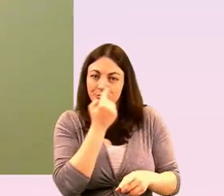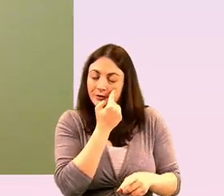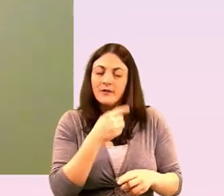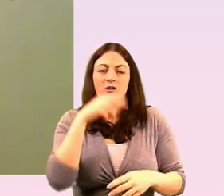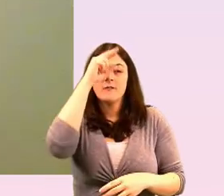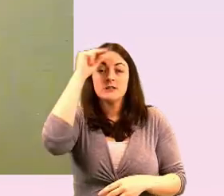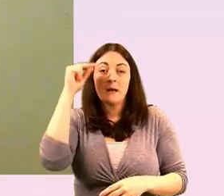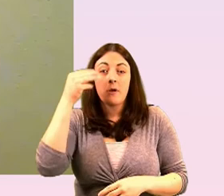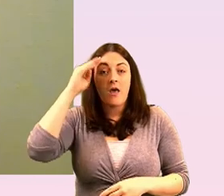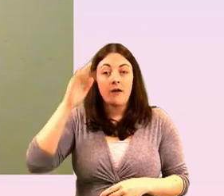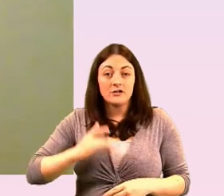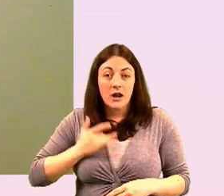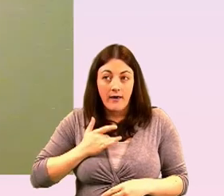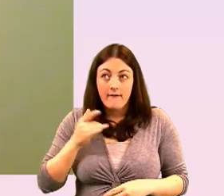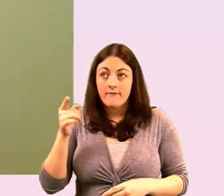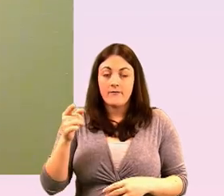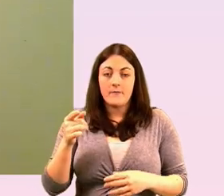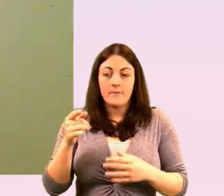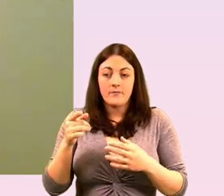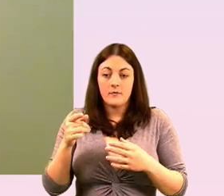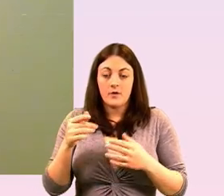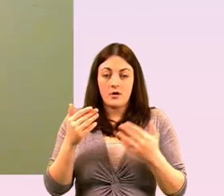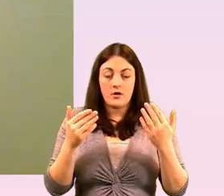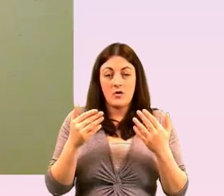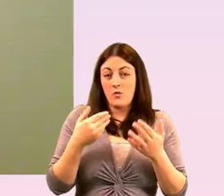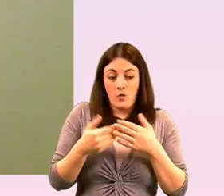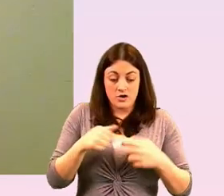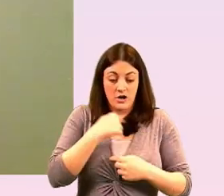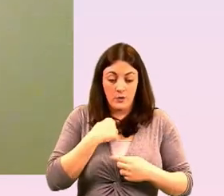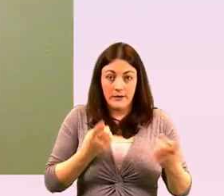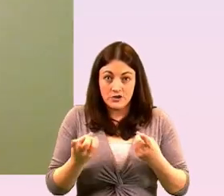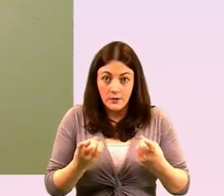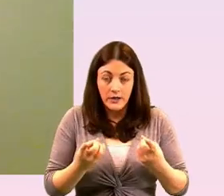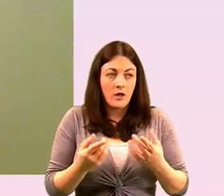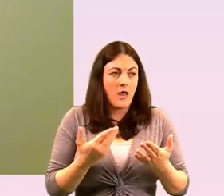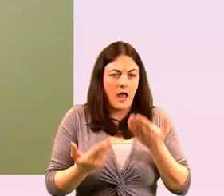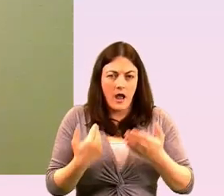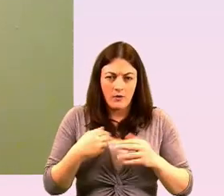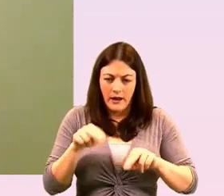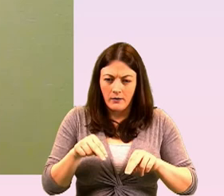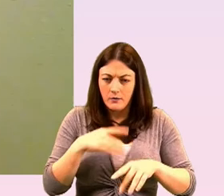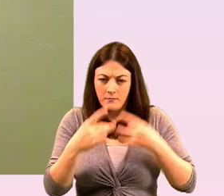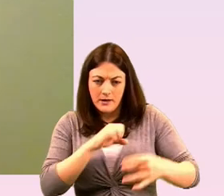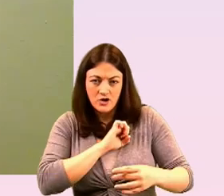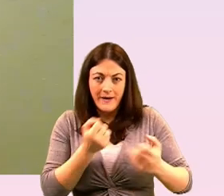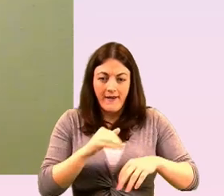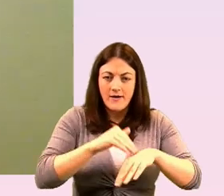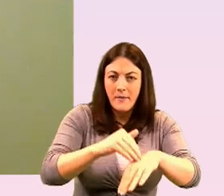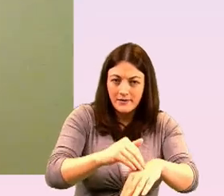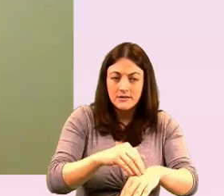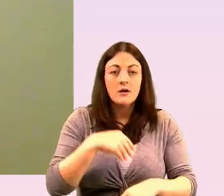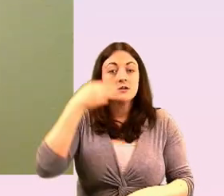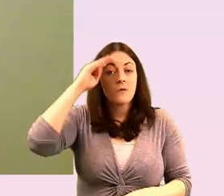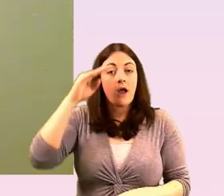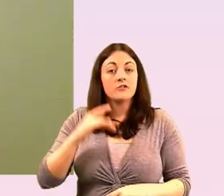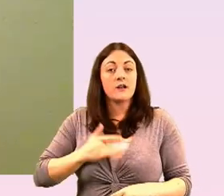um not what is everyone else doing is but what is nobody doing and and where can we make an impact you know um i think irish life health was the